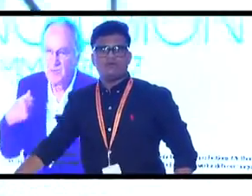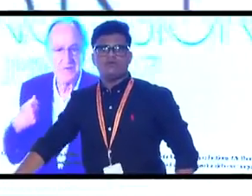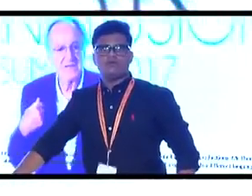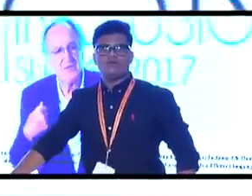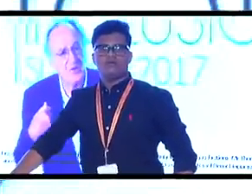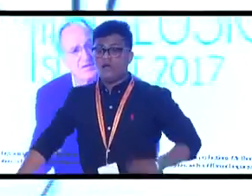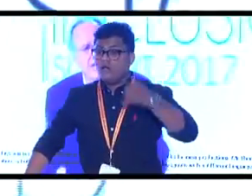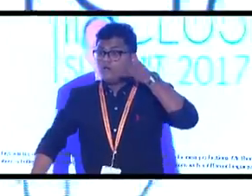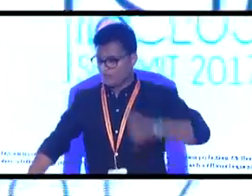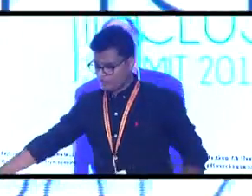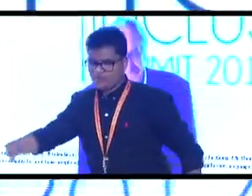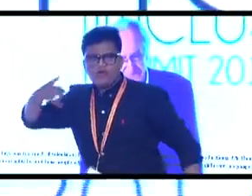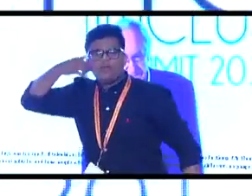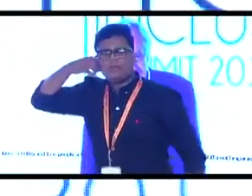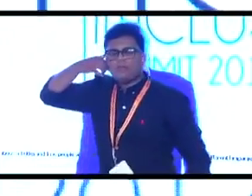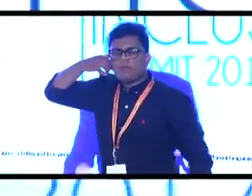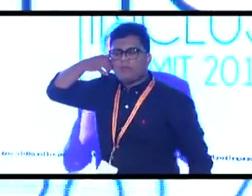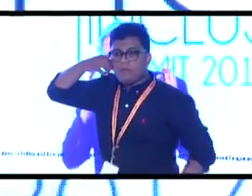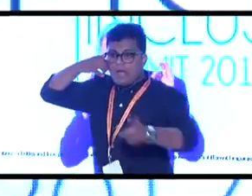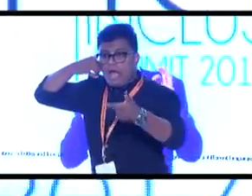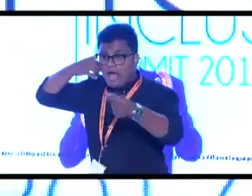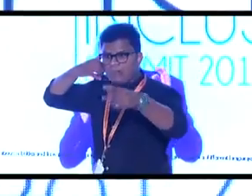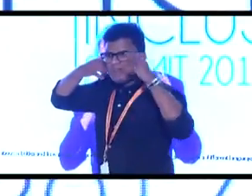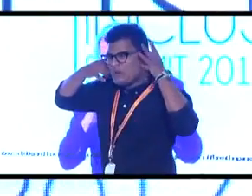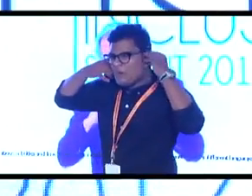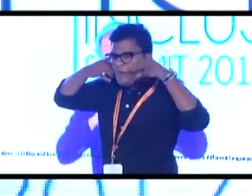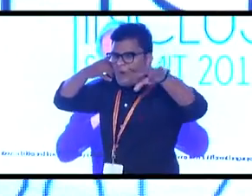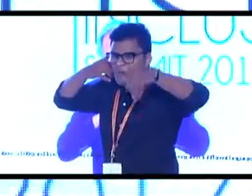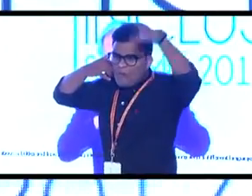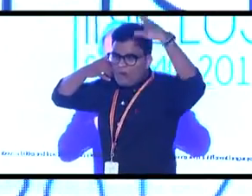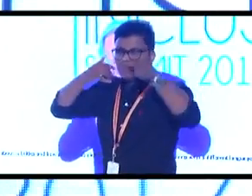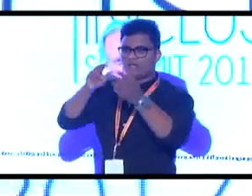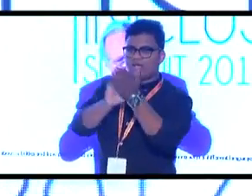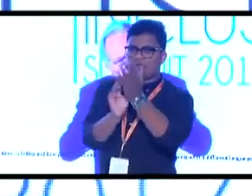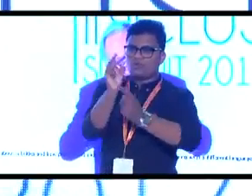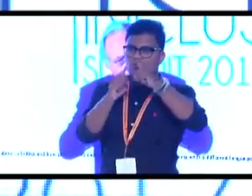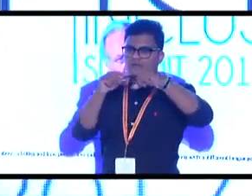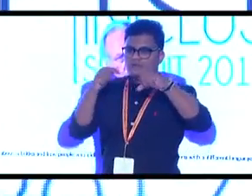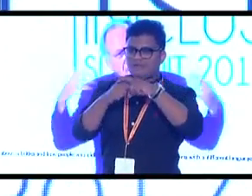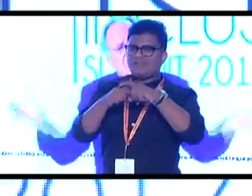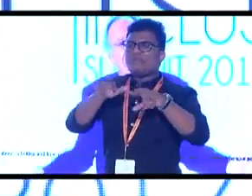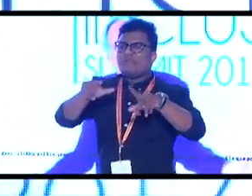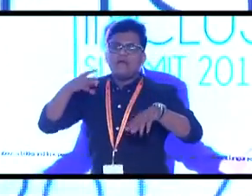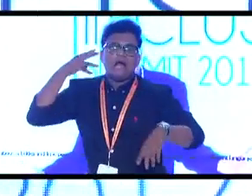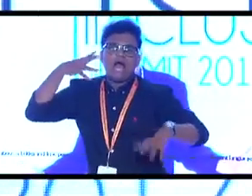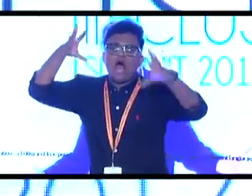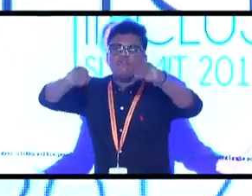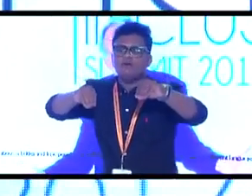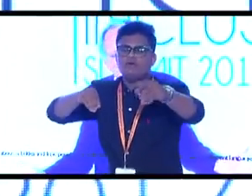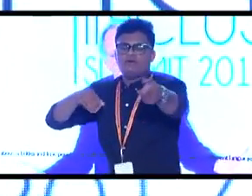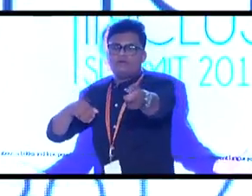I do it myself all the time. So what I thought was just for deaf people would now become something for everybody.